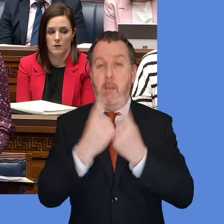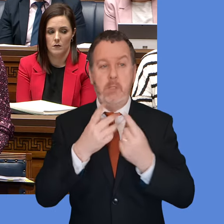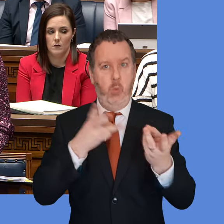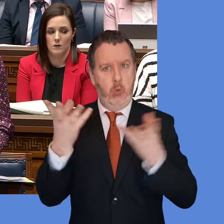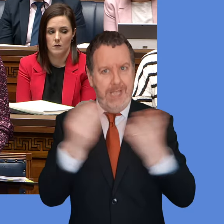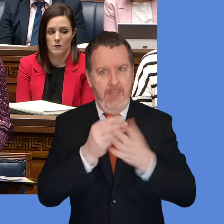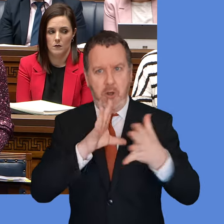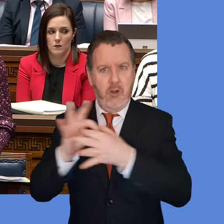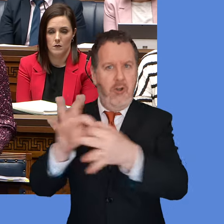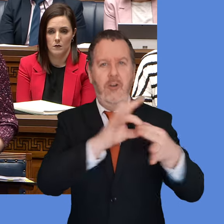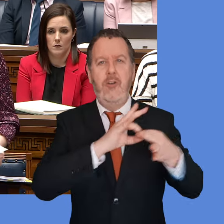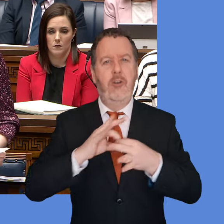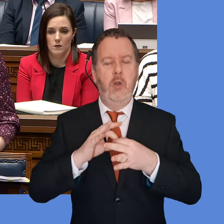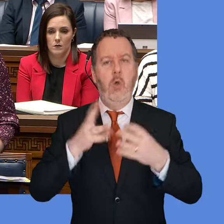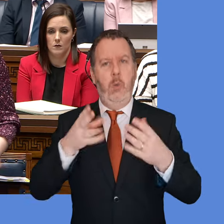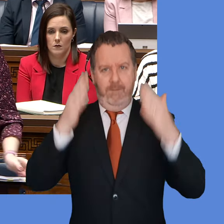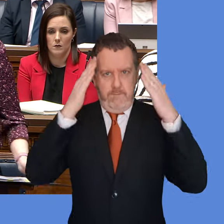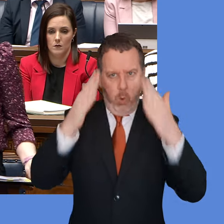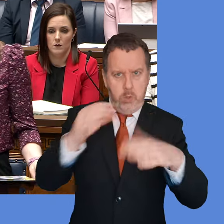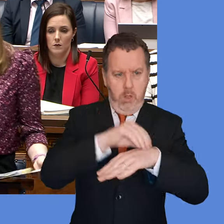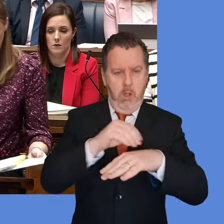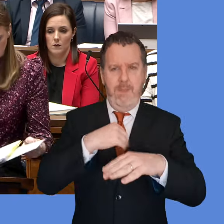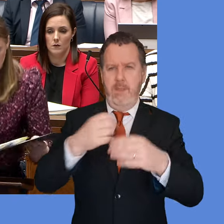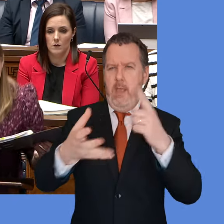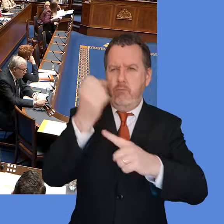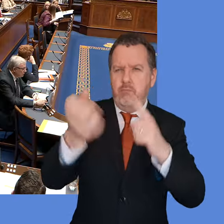an outcomes-based focus to ensure effective implementation.